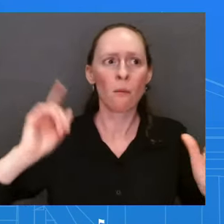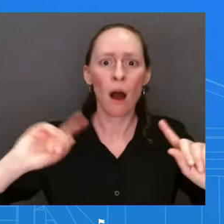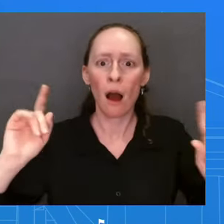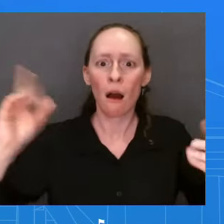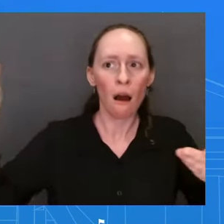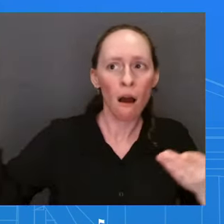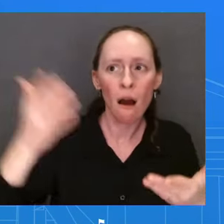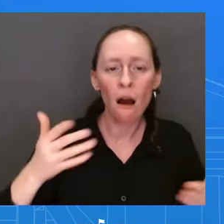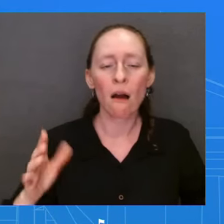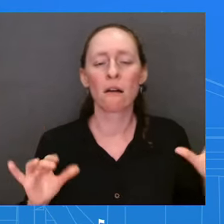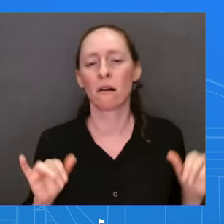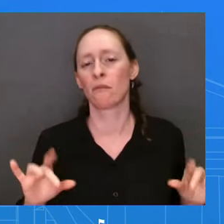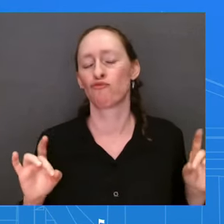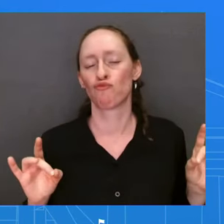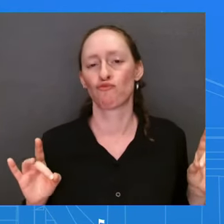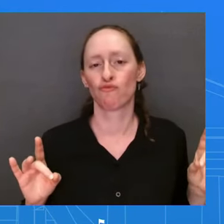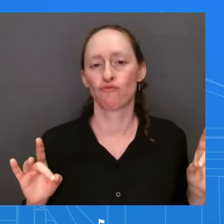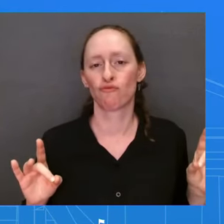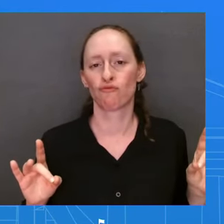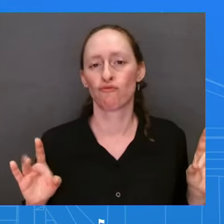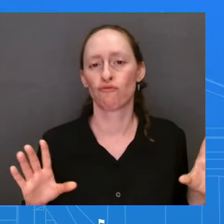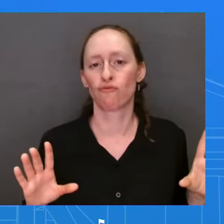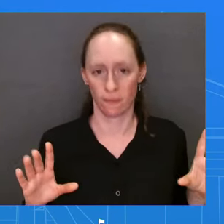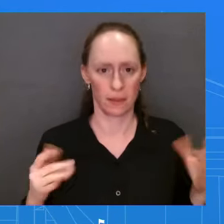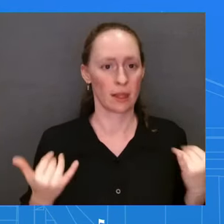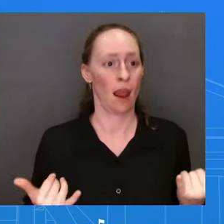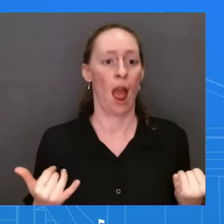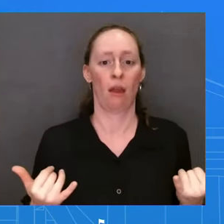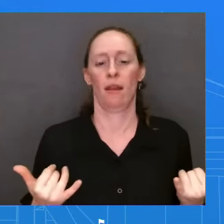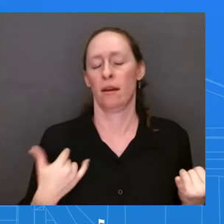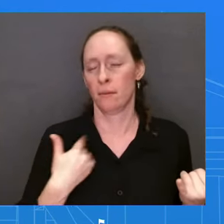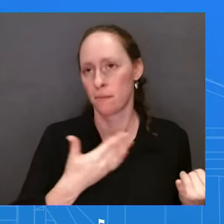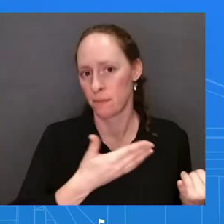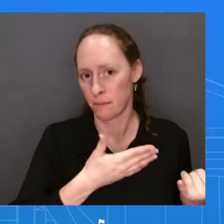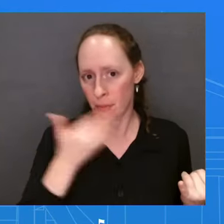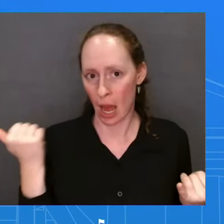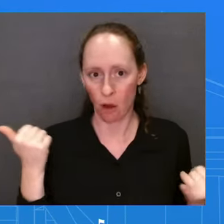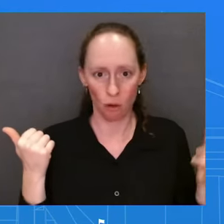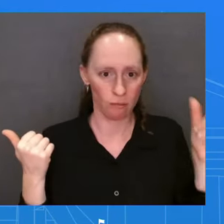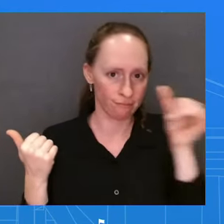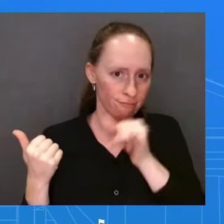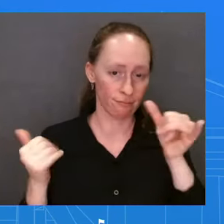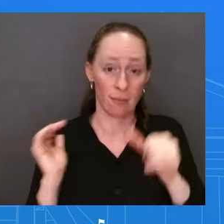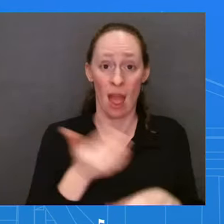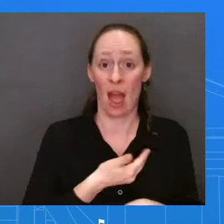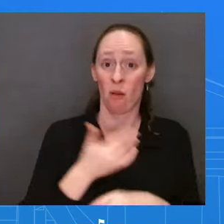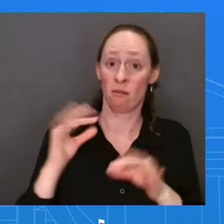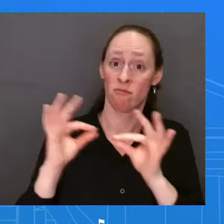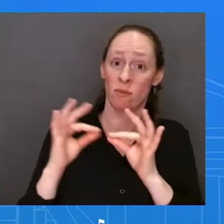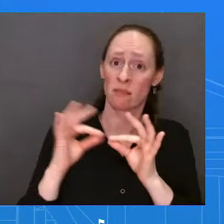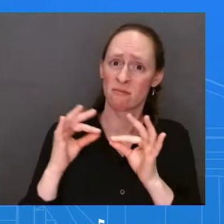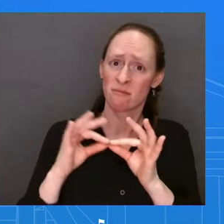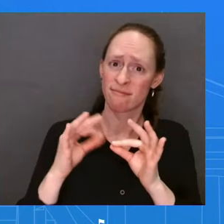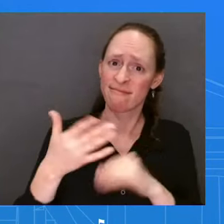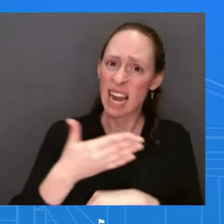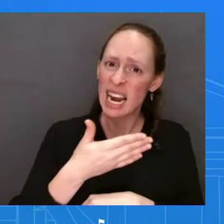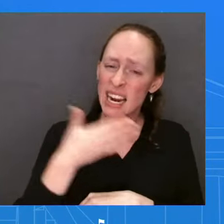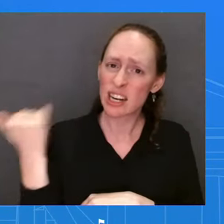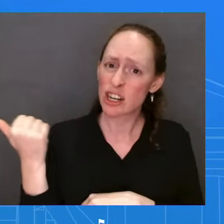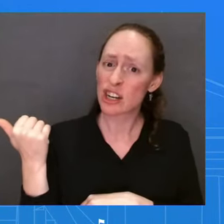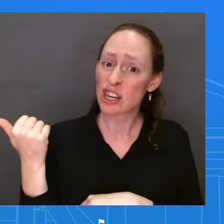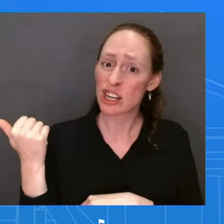on inflation than any other major economy. And why is that? It's because the President took a number of swift and decisive actions